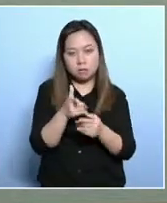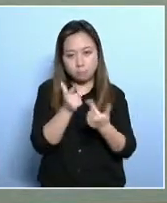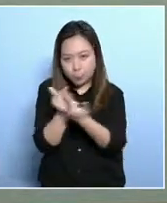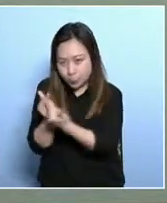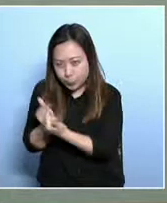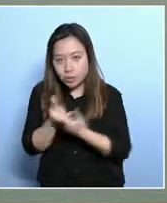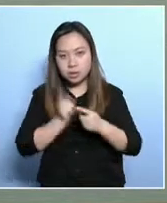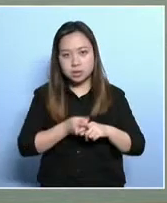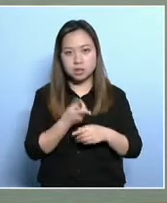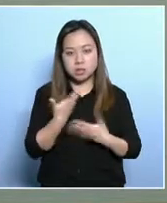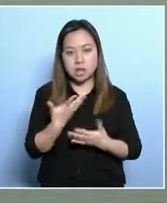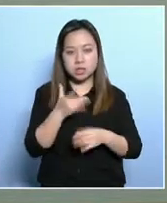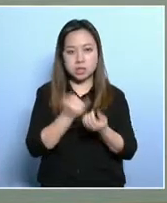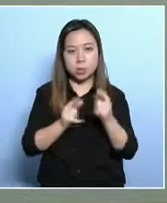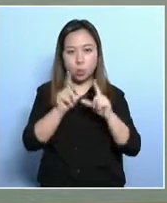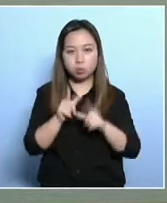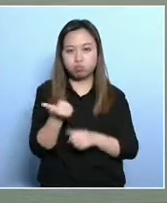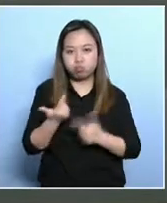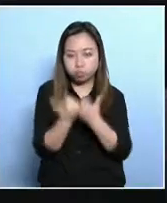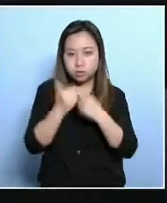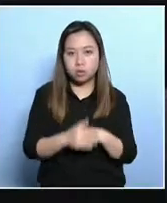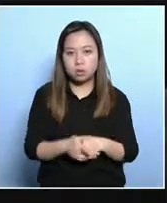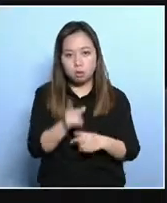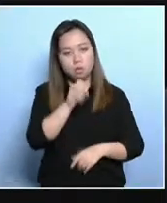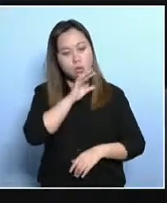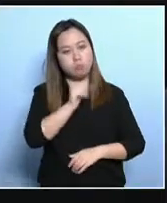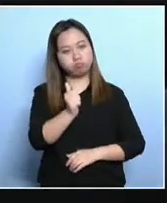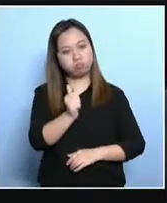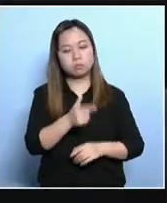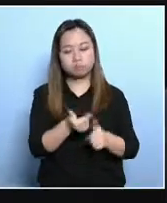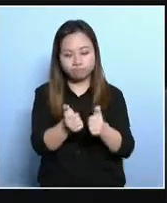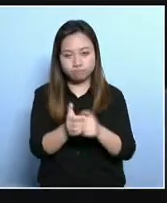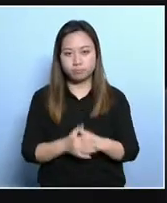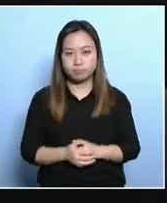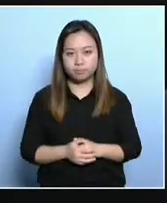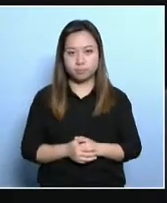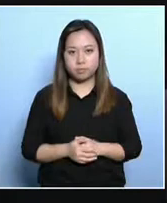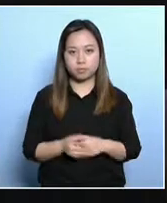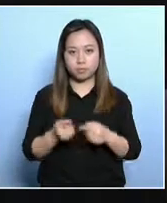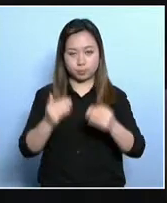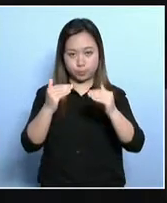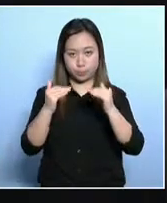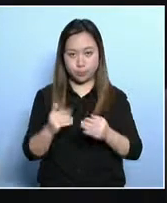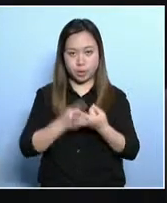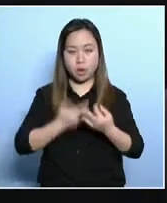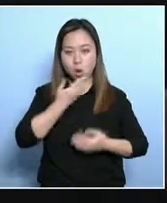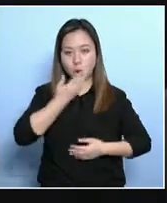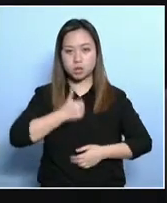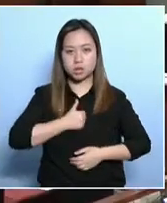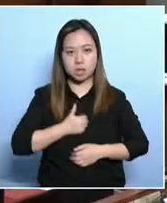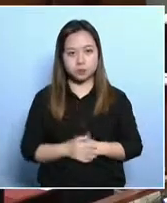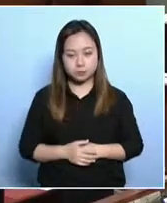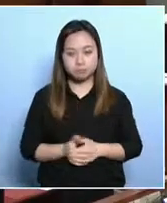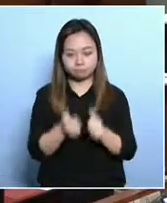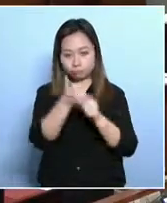poverty line to help the poor that reflects the actual needs. Next,